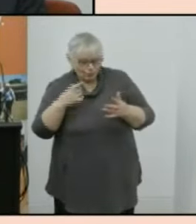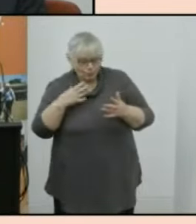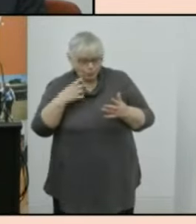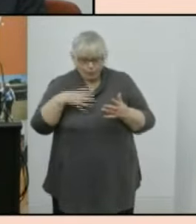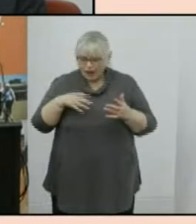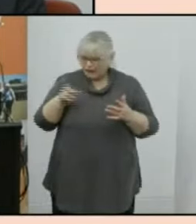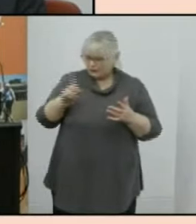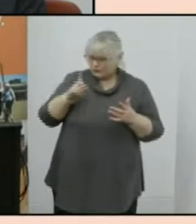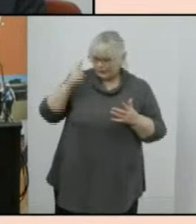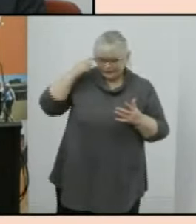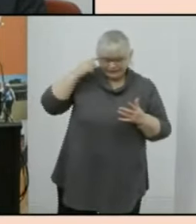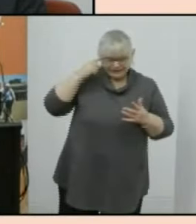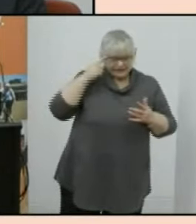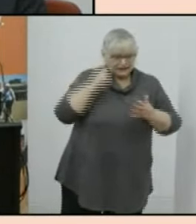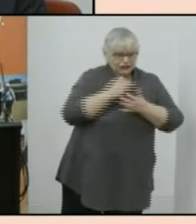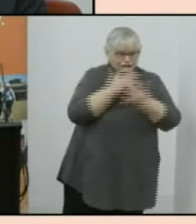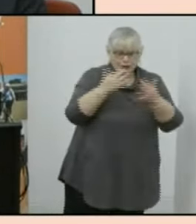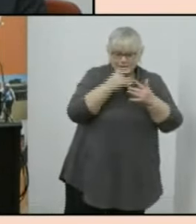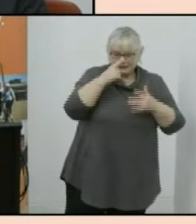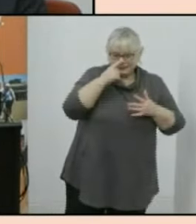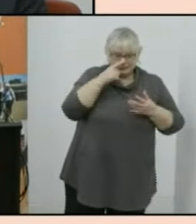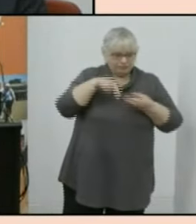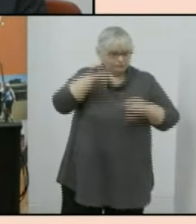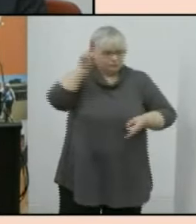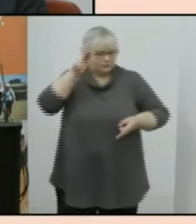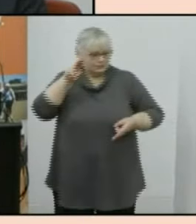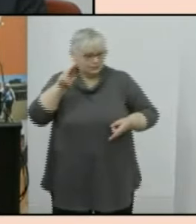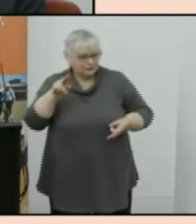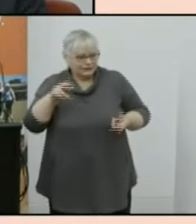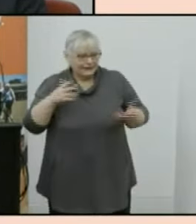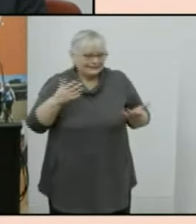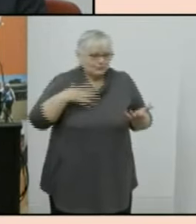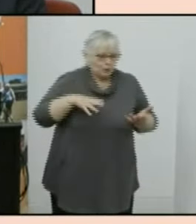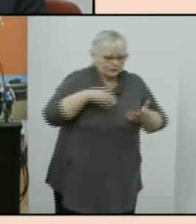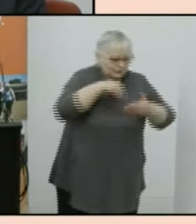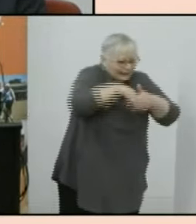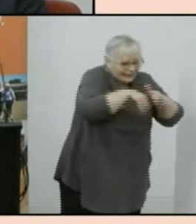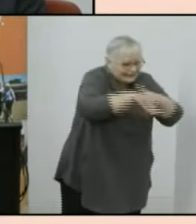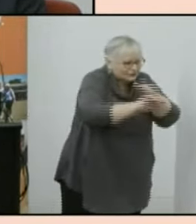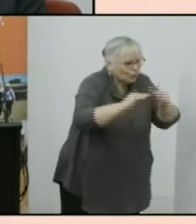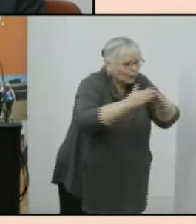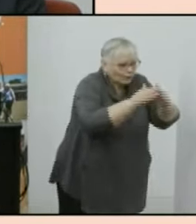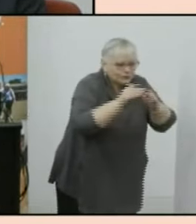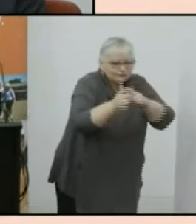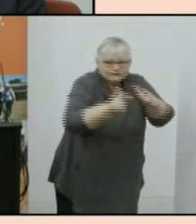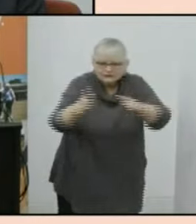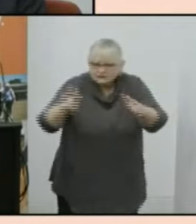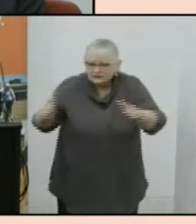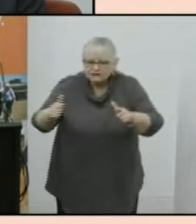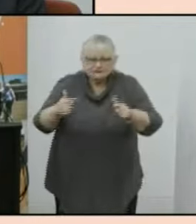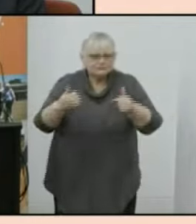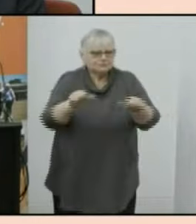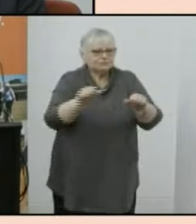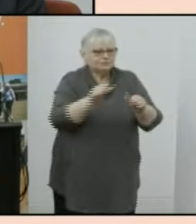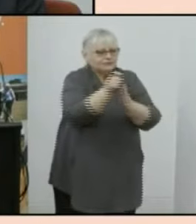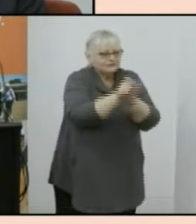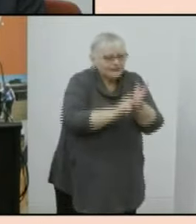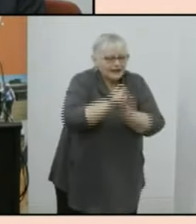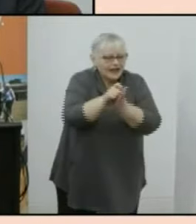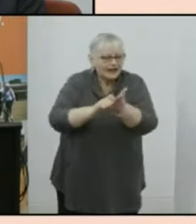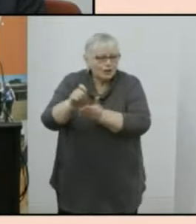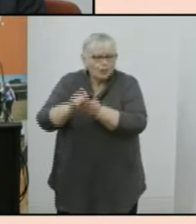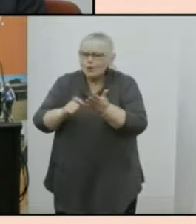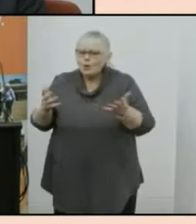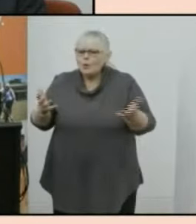why this this number is climbing is it that we're getting into community more to get through the census is there anything